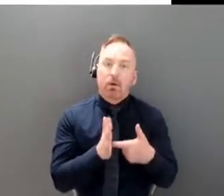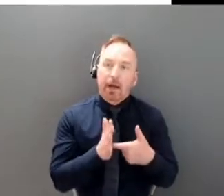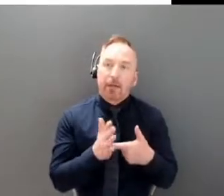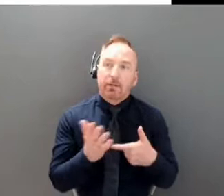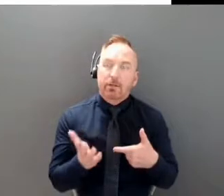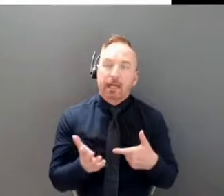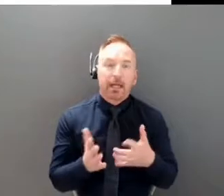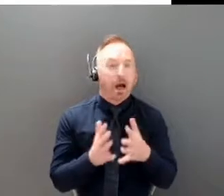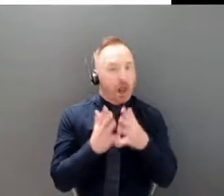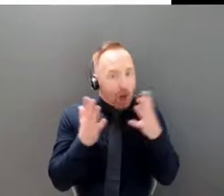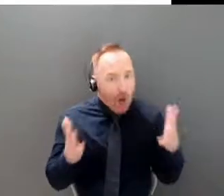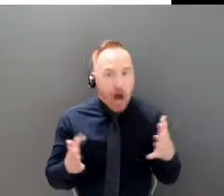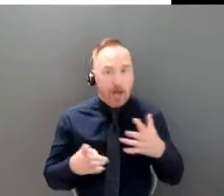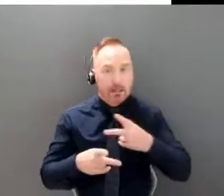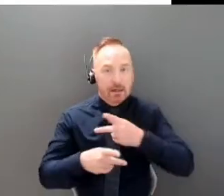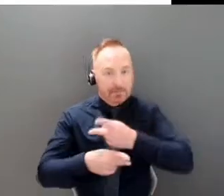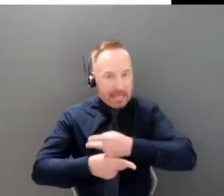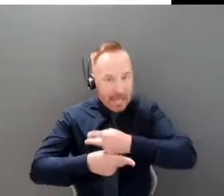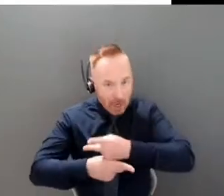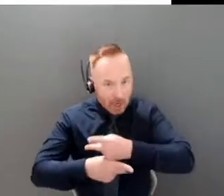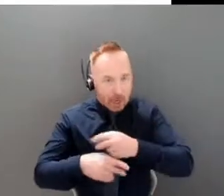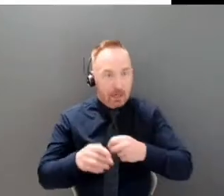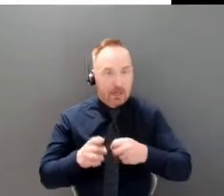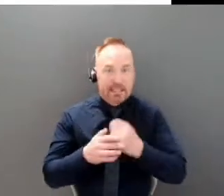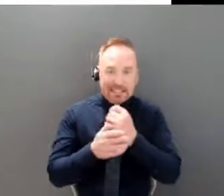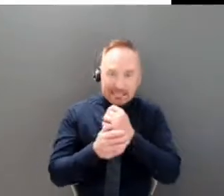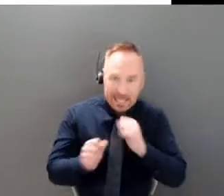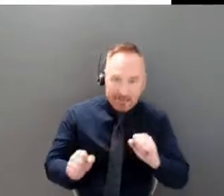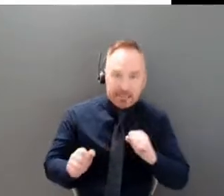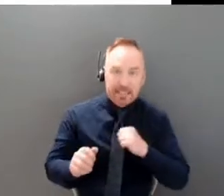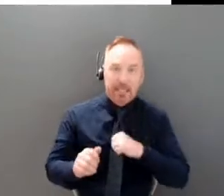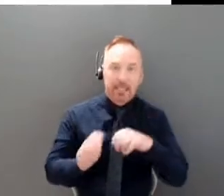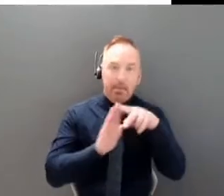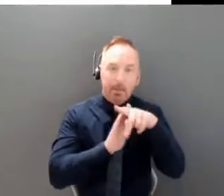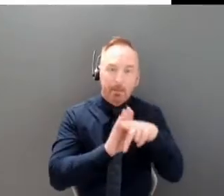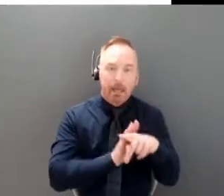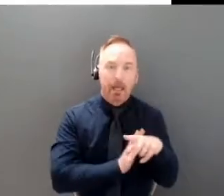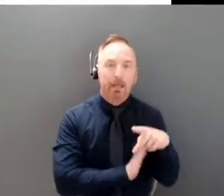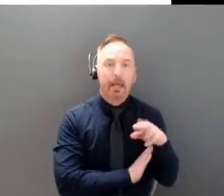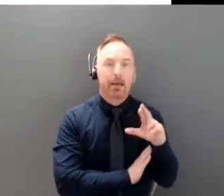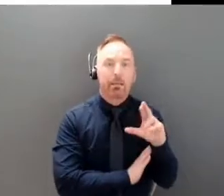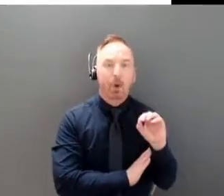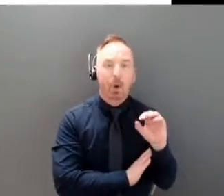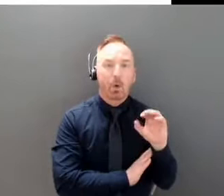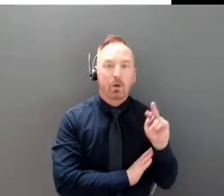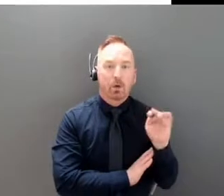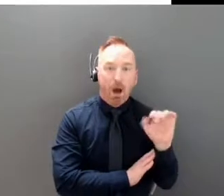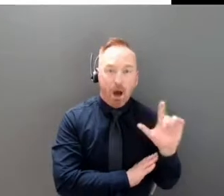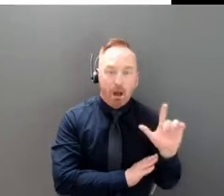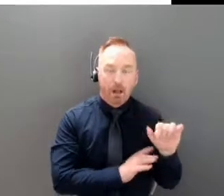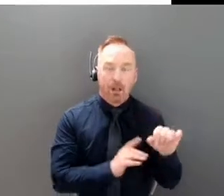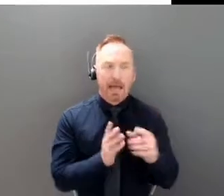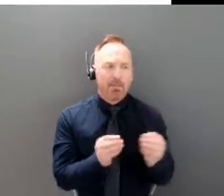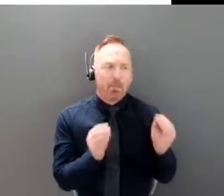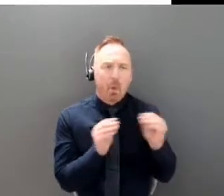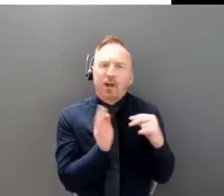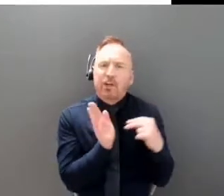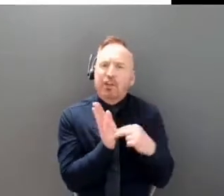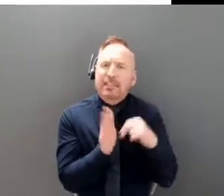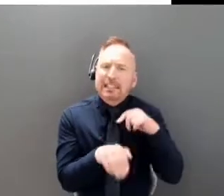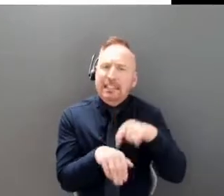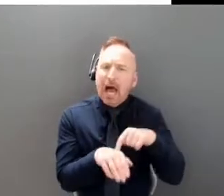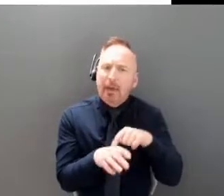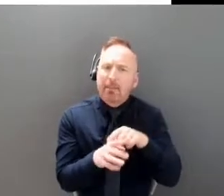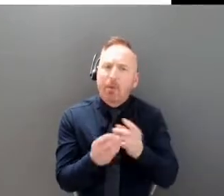of care and a lot of safety protocols and a lot more nursing time per patient than a normal patient. So the relative burden